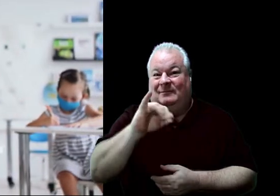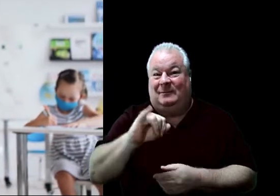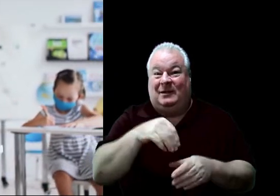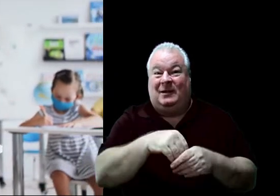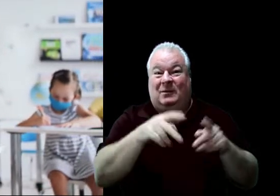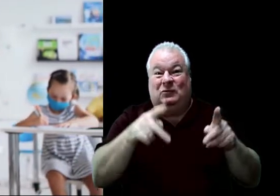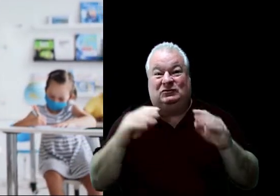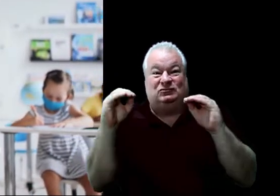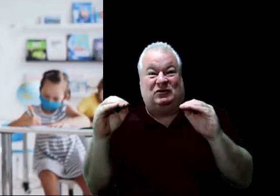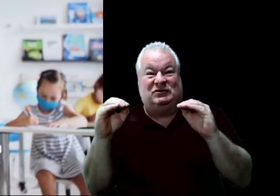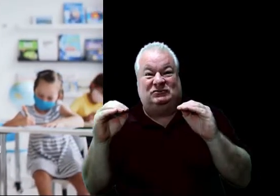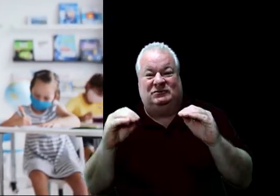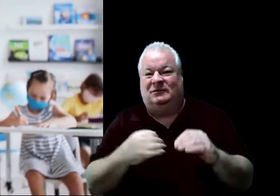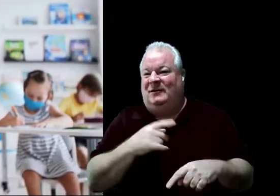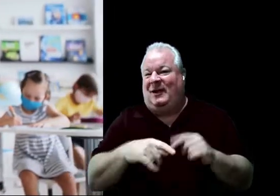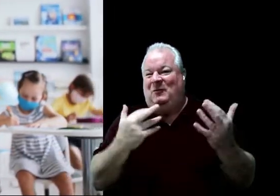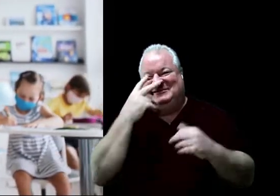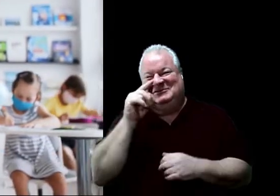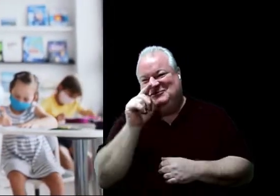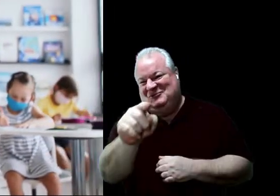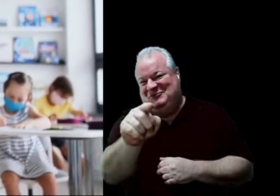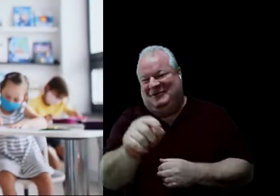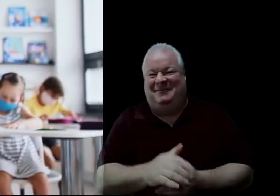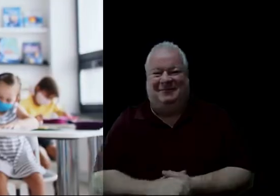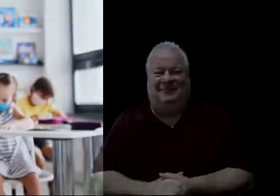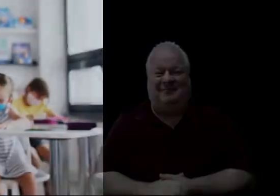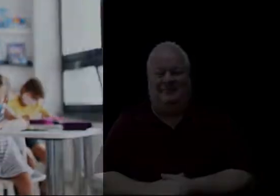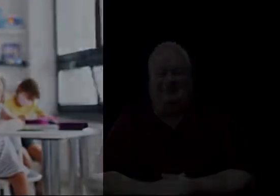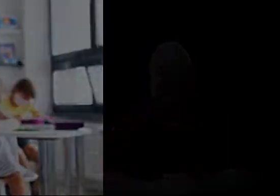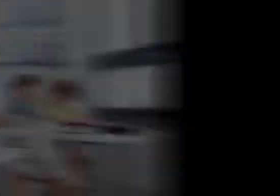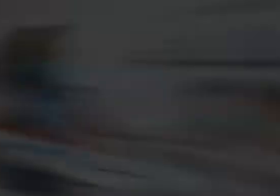In-person instruction. We can't wait to see you.